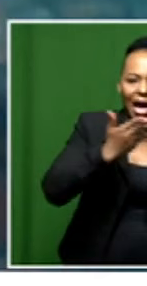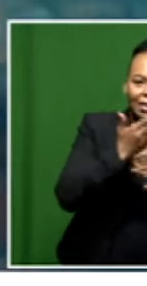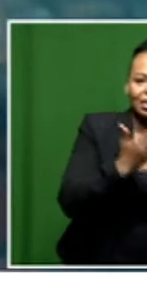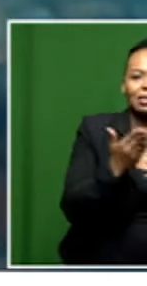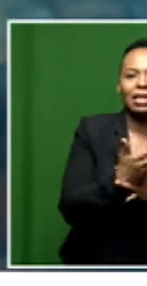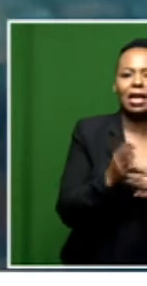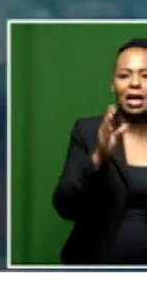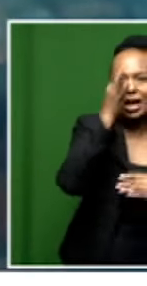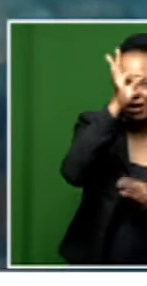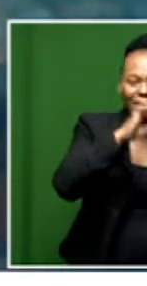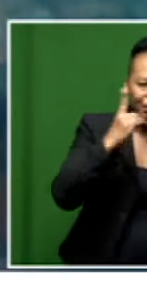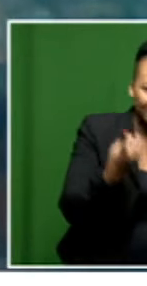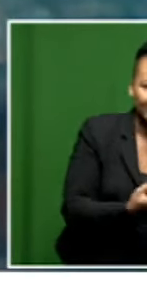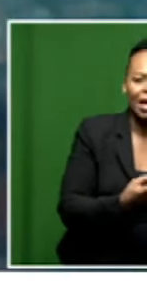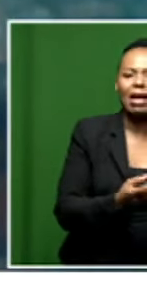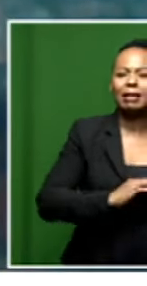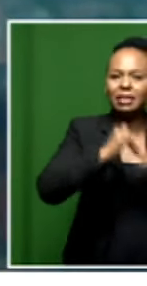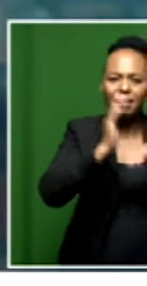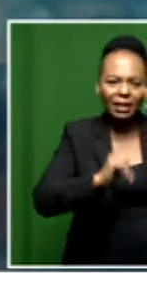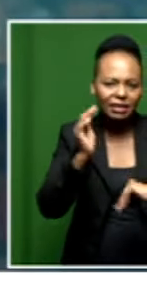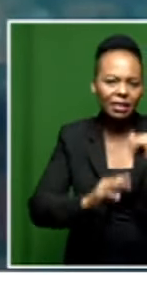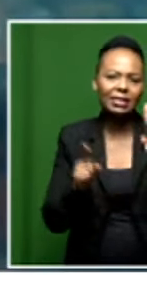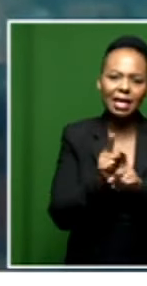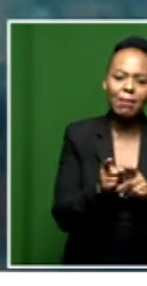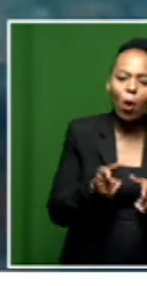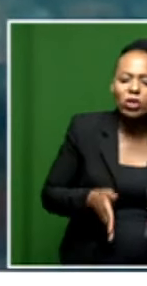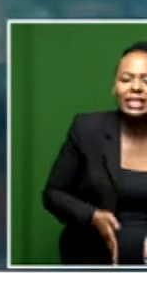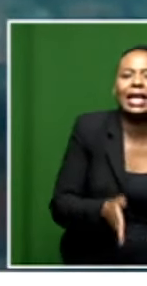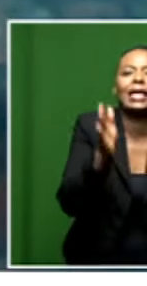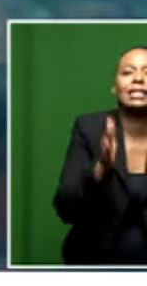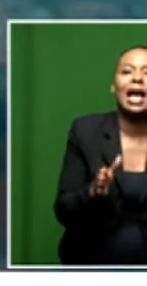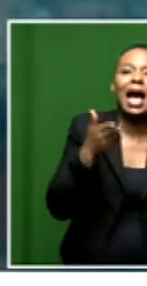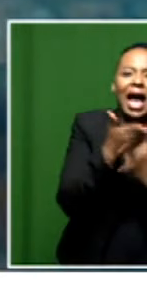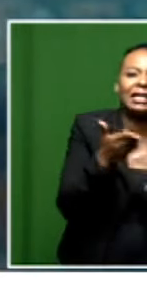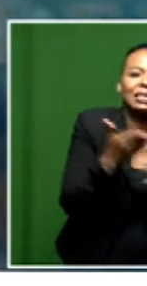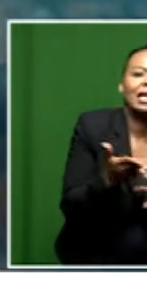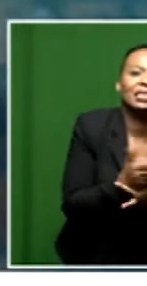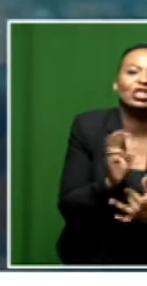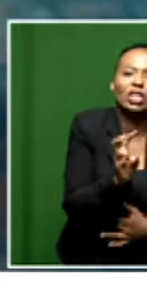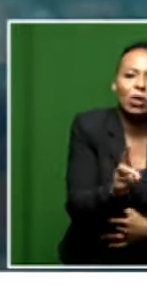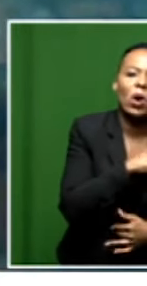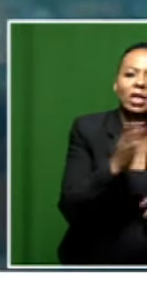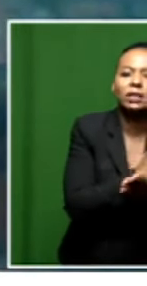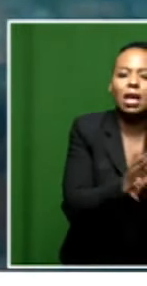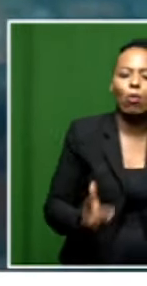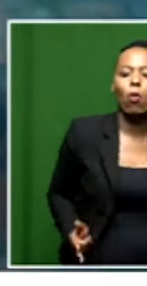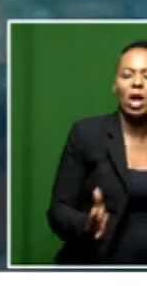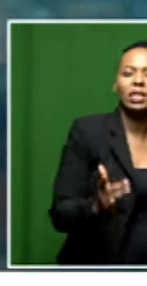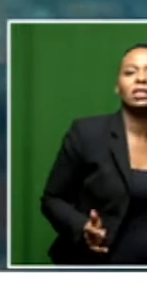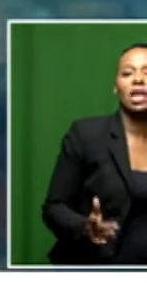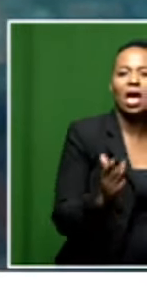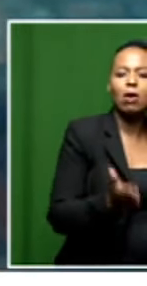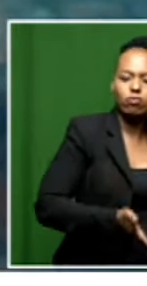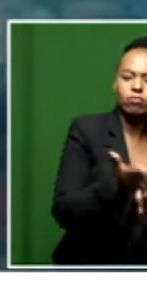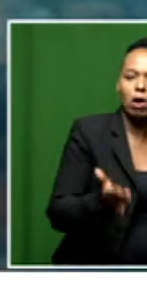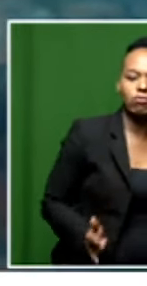buildings, in terms of access, even on the streets. Some of the streets, wheelchairs can walk, some of them,